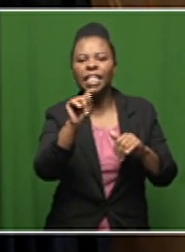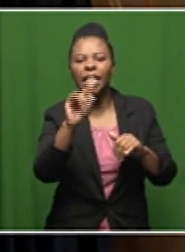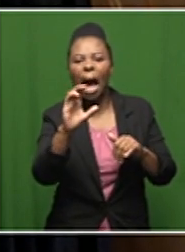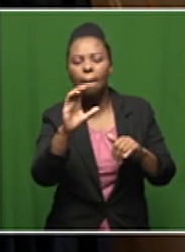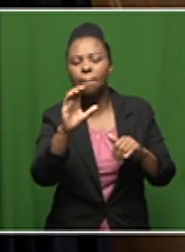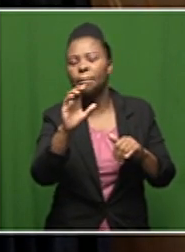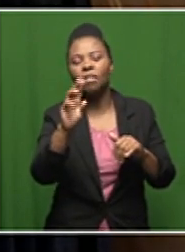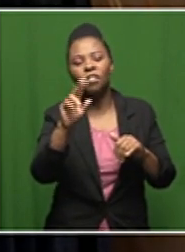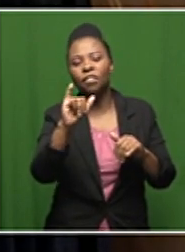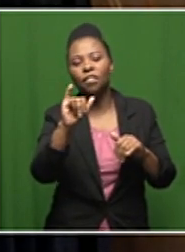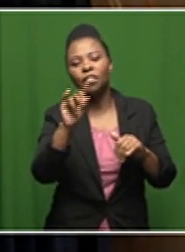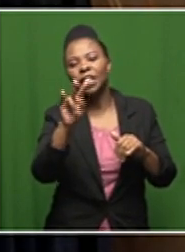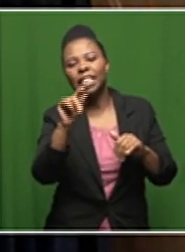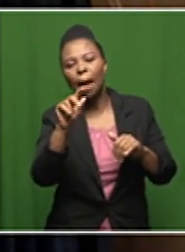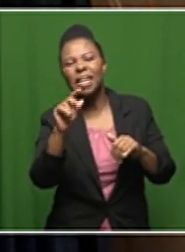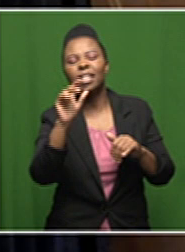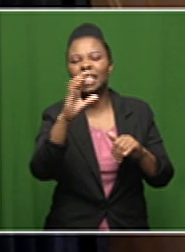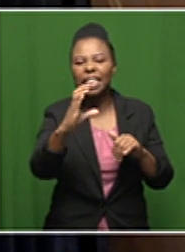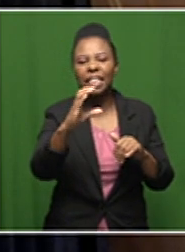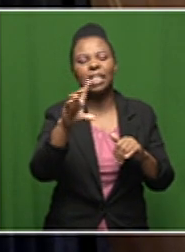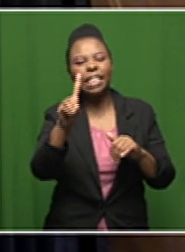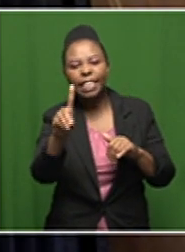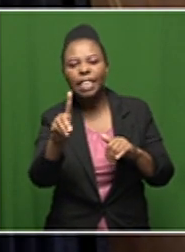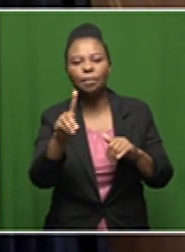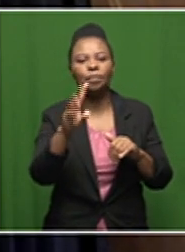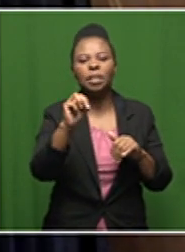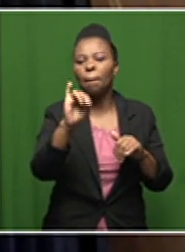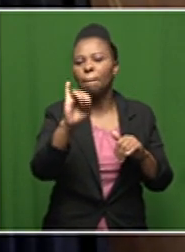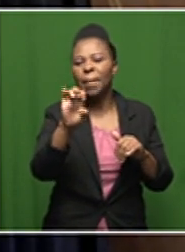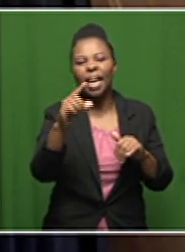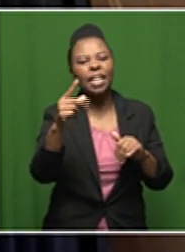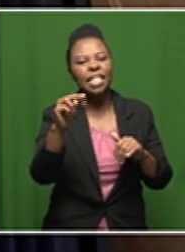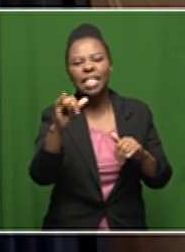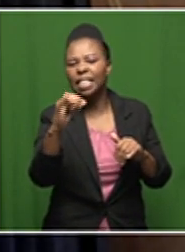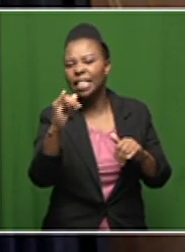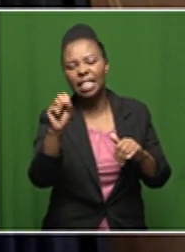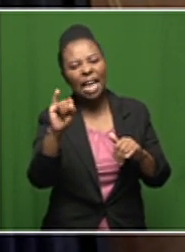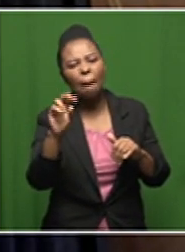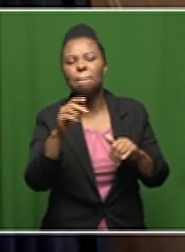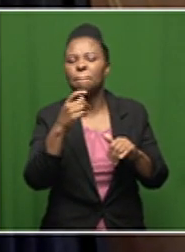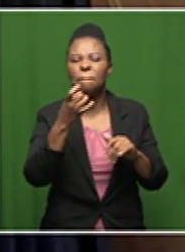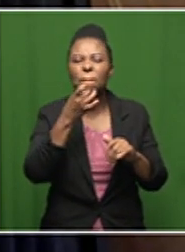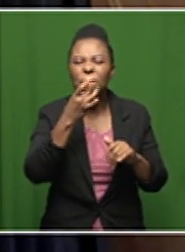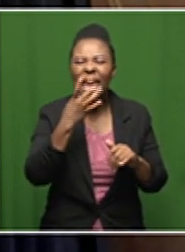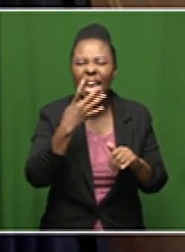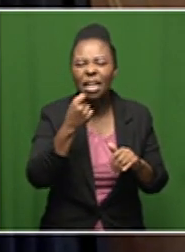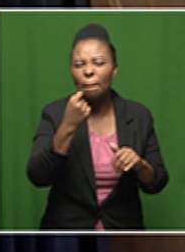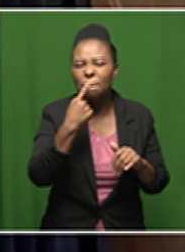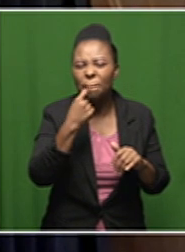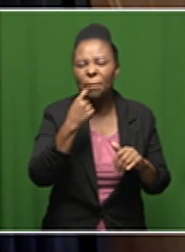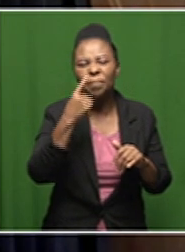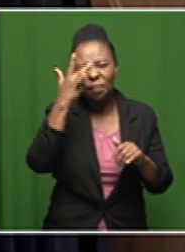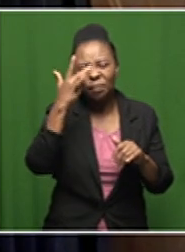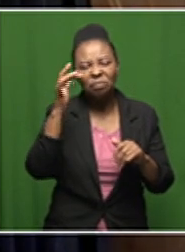vitamin d magnesium blood thinners anti-inflammatories painkillers and and